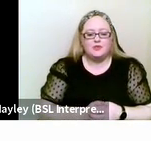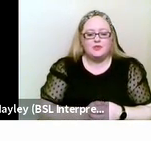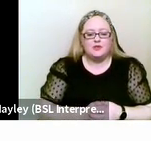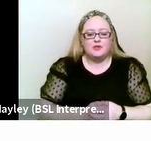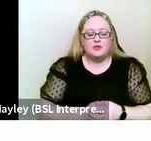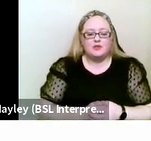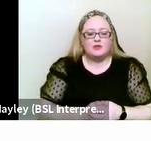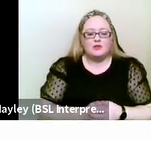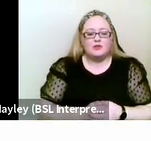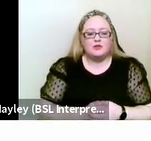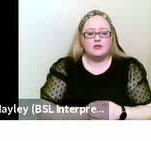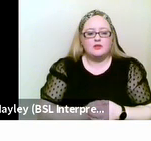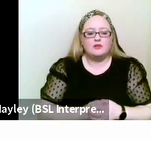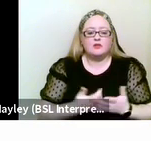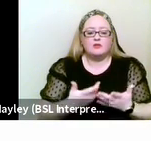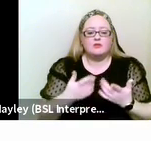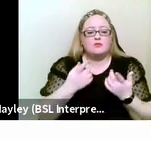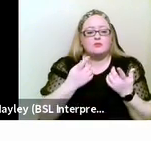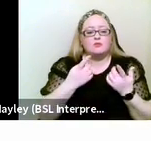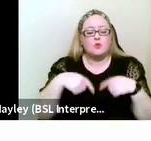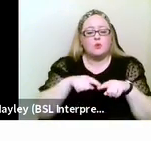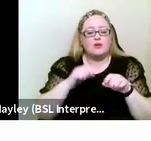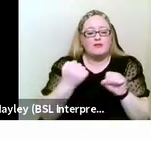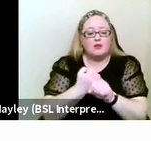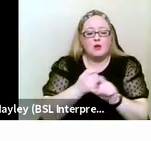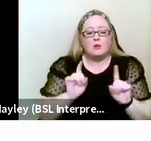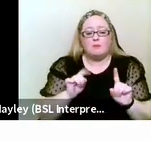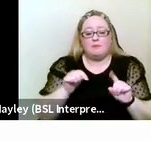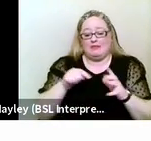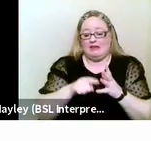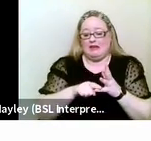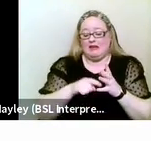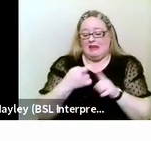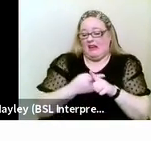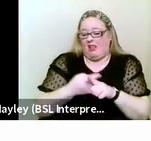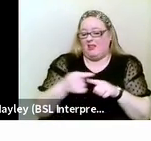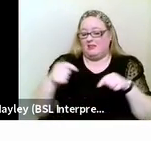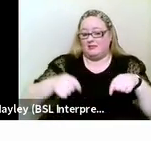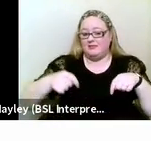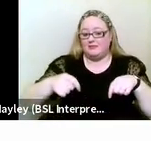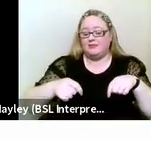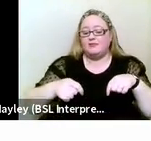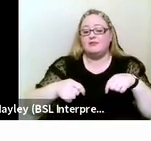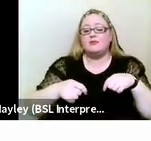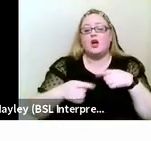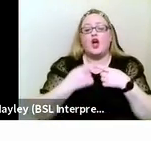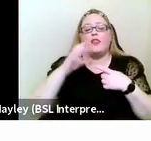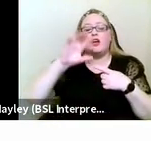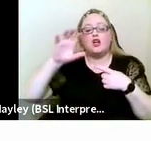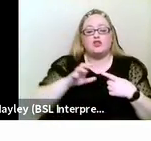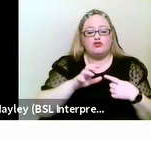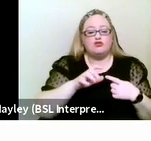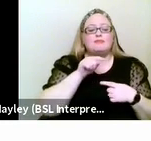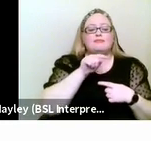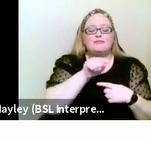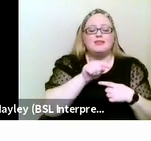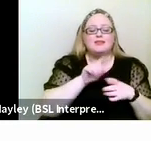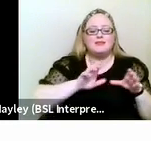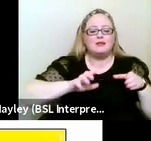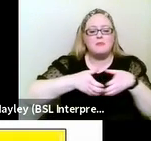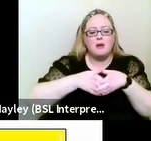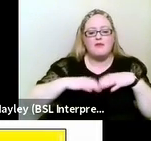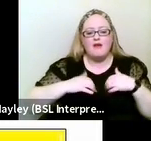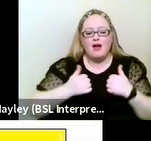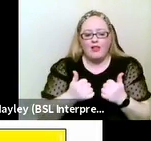And so what we've done here in England is and other countries, it's simply that this appears in the Department